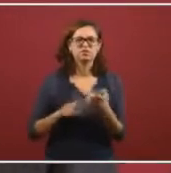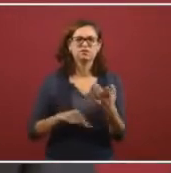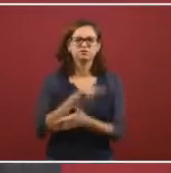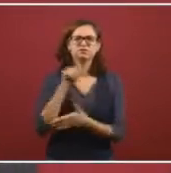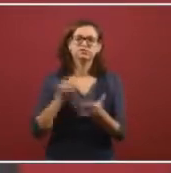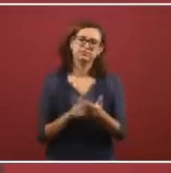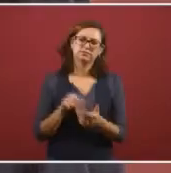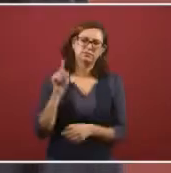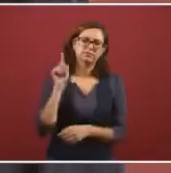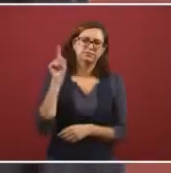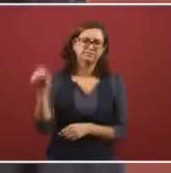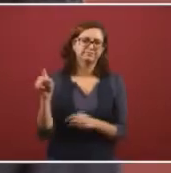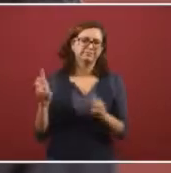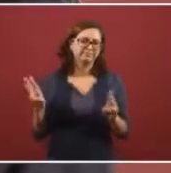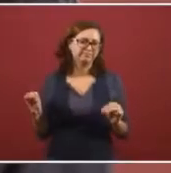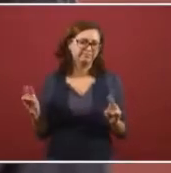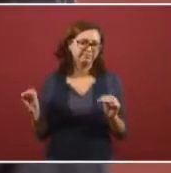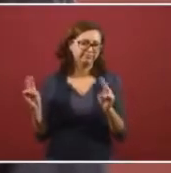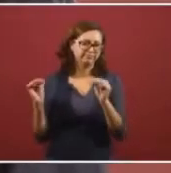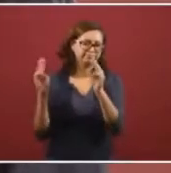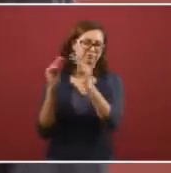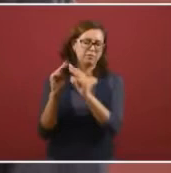And it's the Sierra.